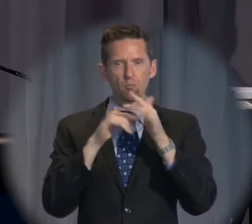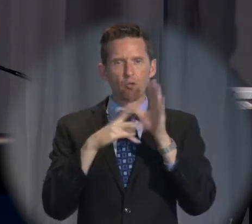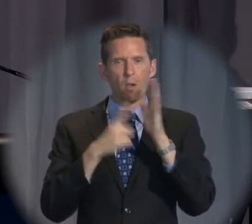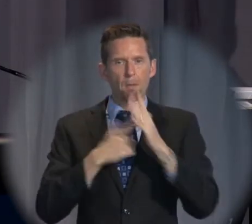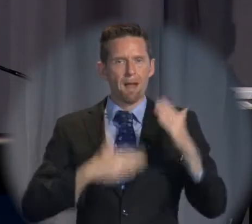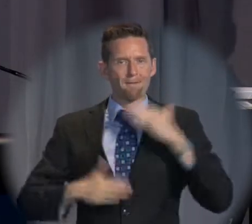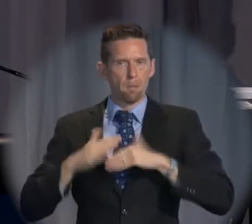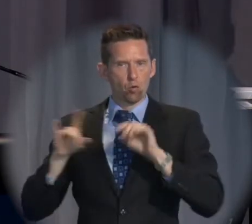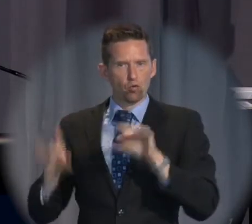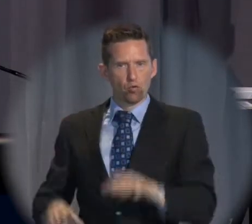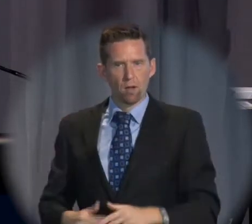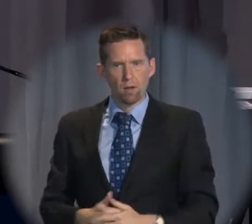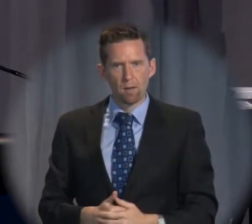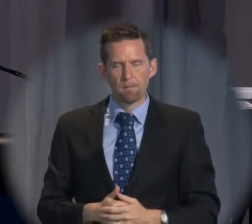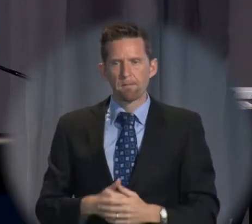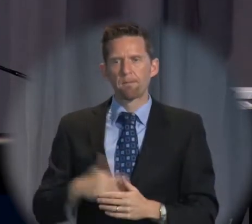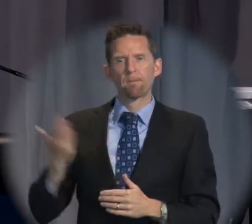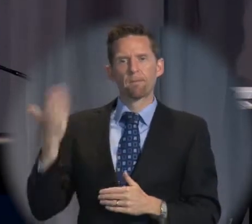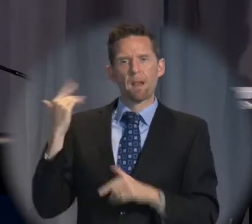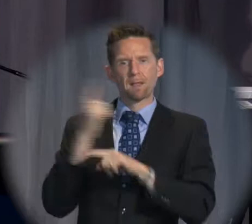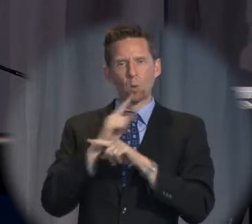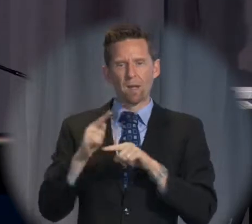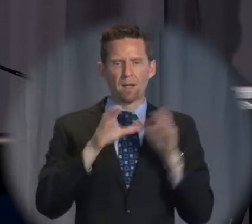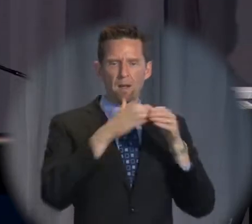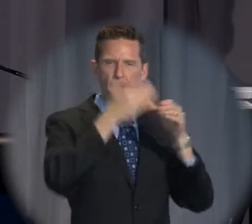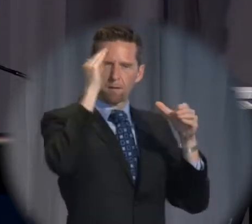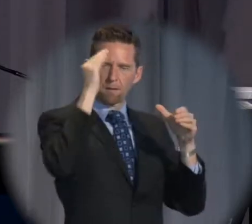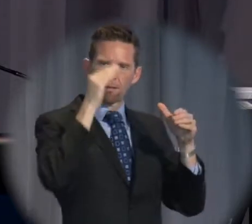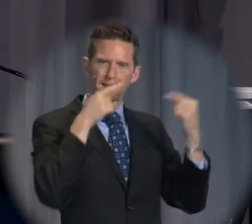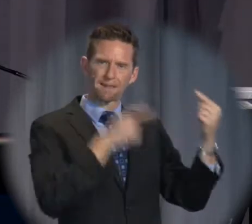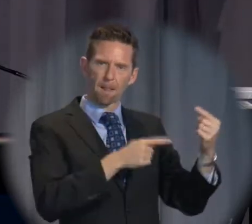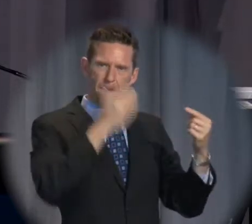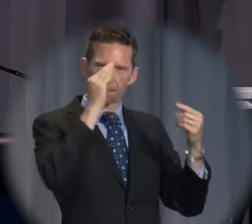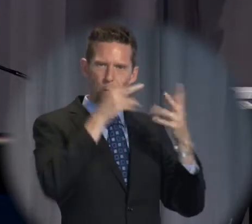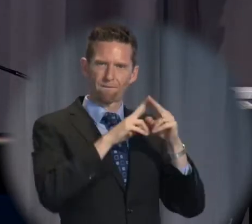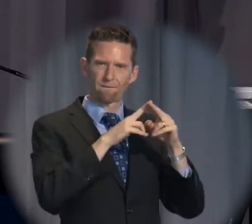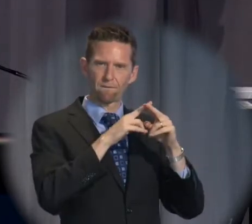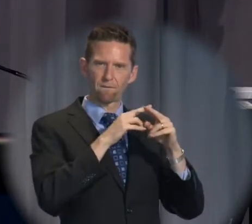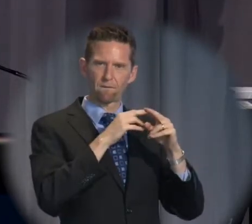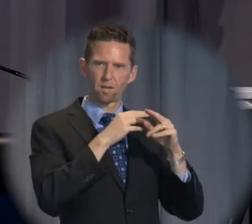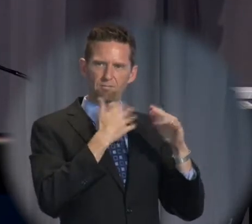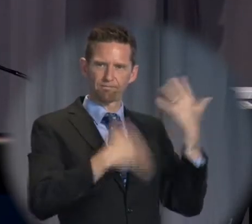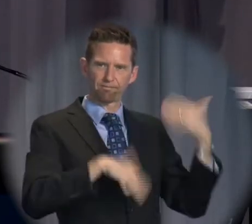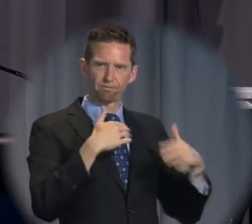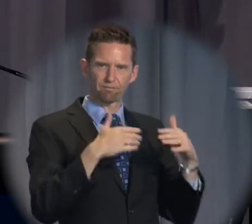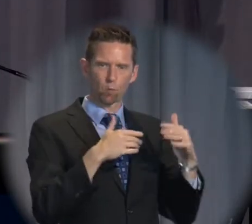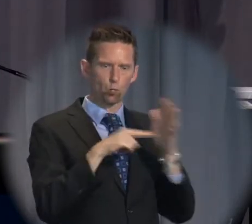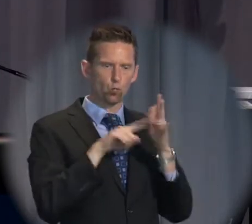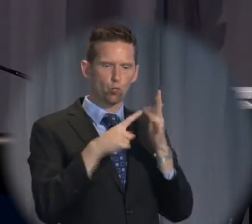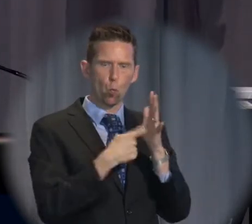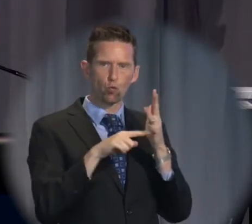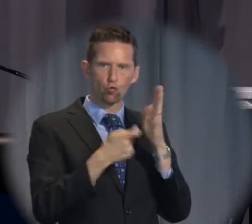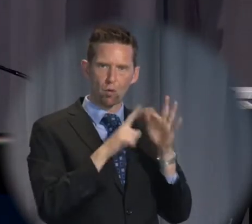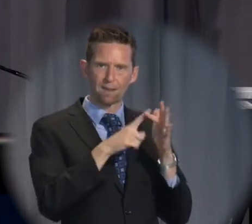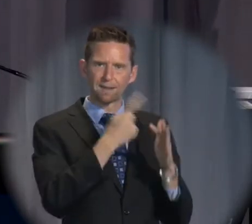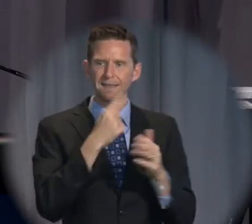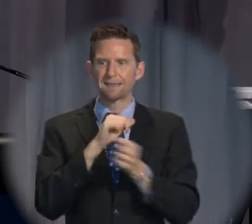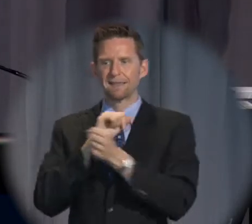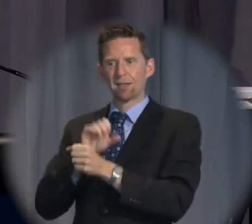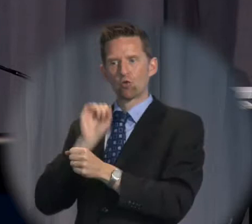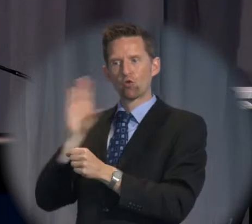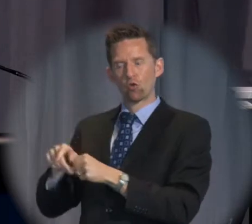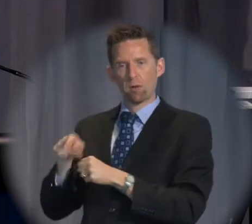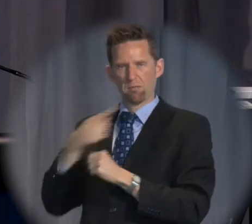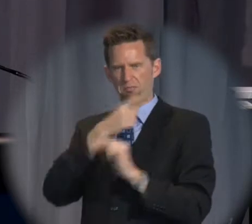last week, in particular, the Committee Against Torture reported that it was concerned that detention is mandatory for unauthorised